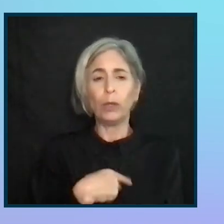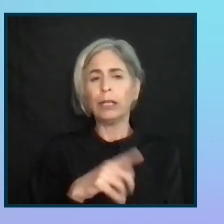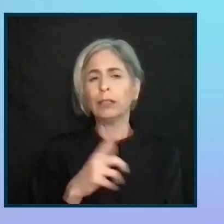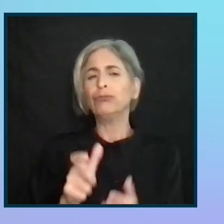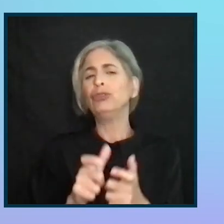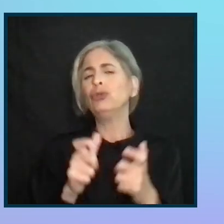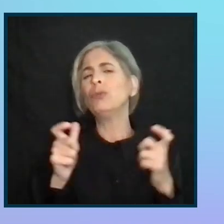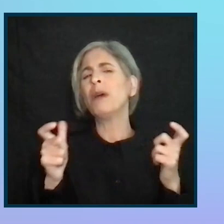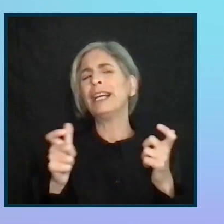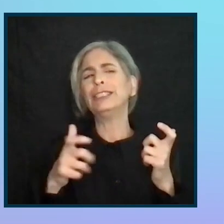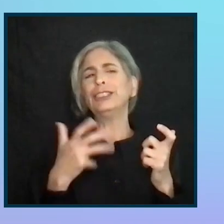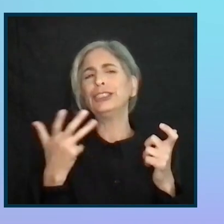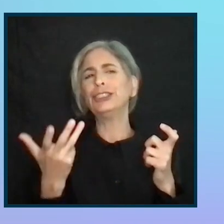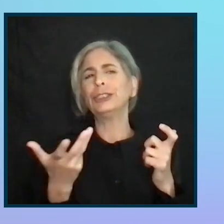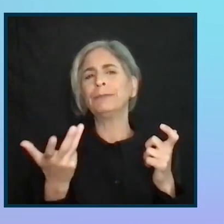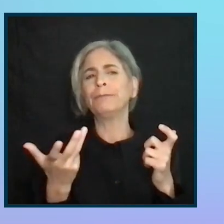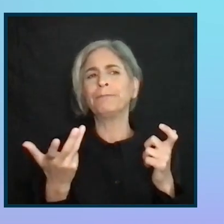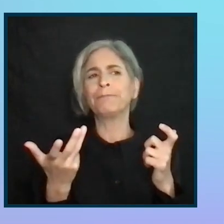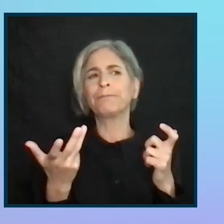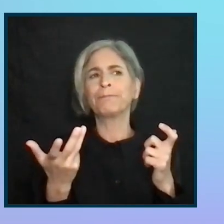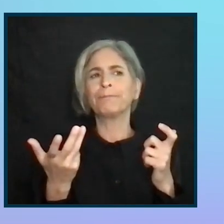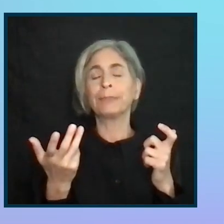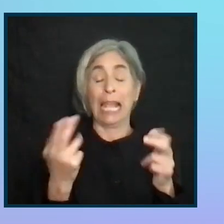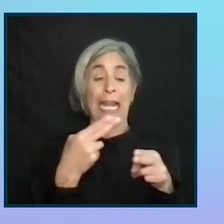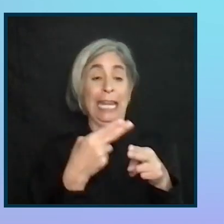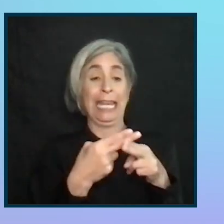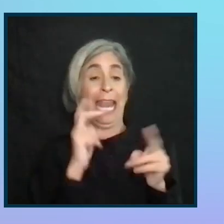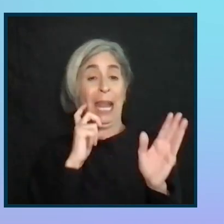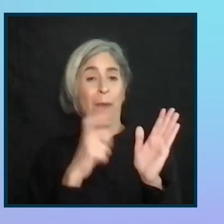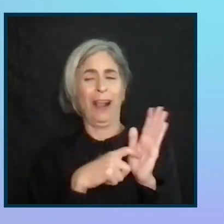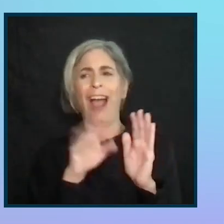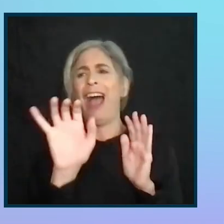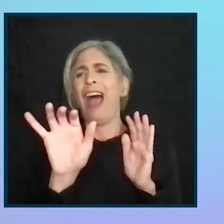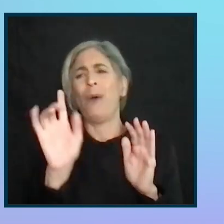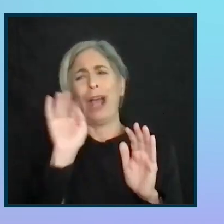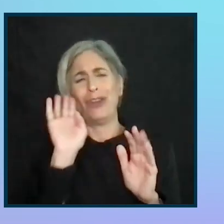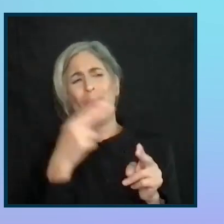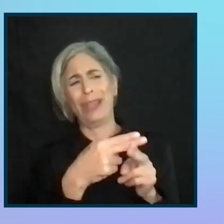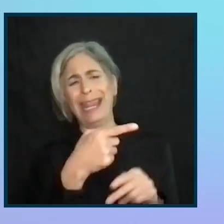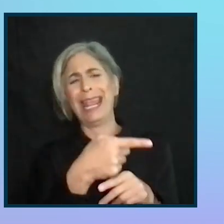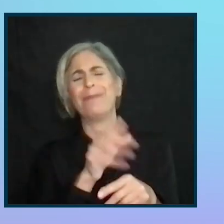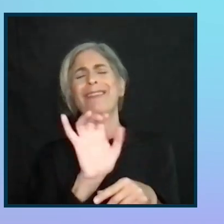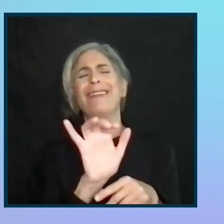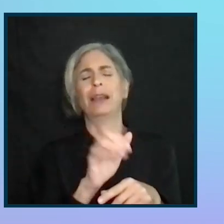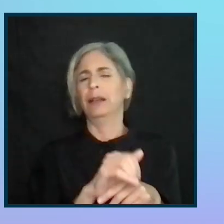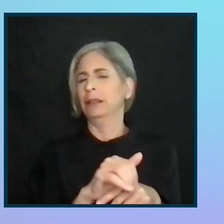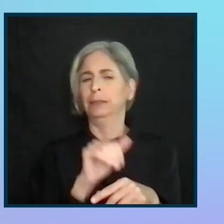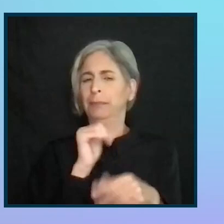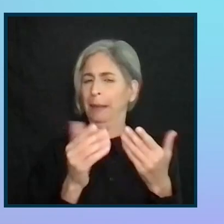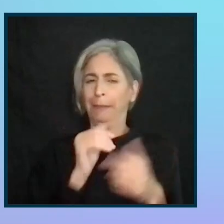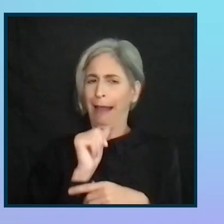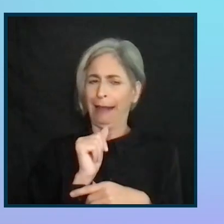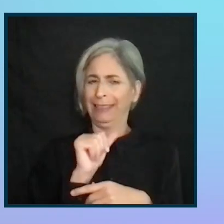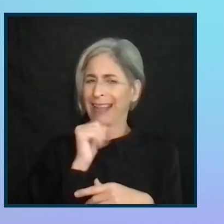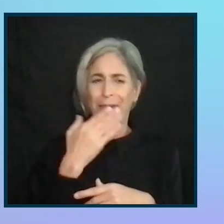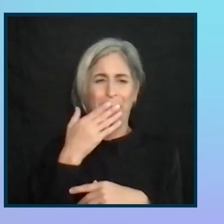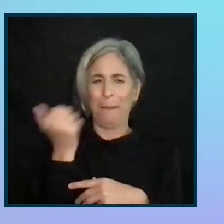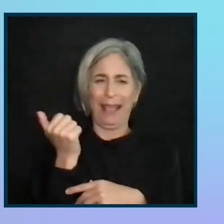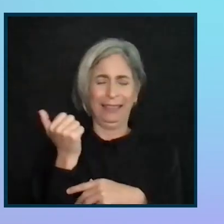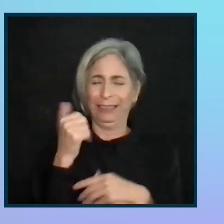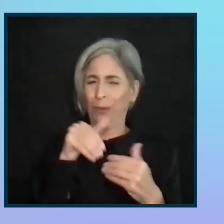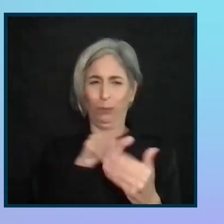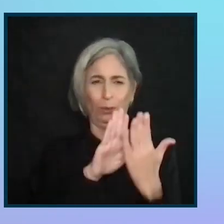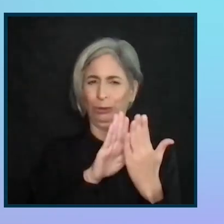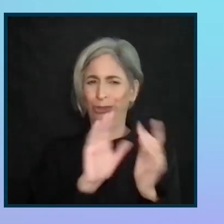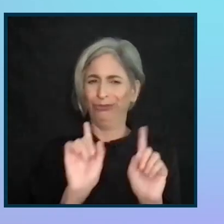much on name recognition when we shouldn't. But that is, unfortunately, one of the best ways to do a lot of this stuff